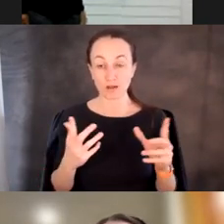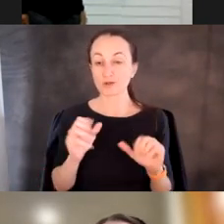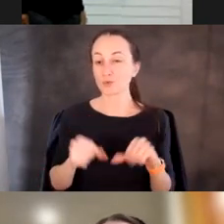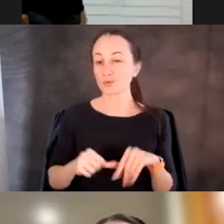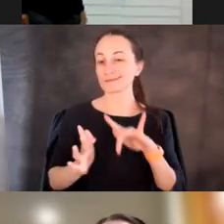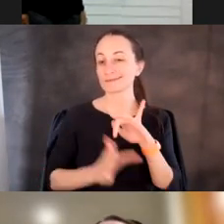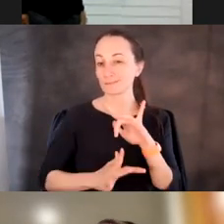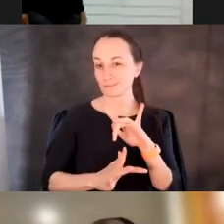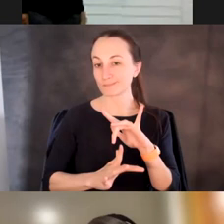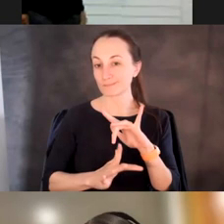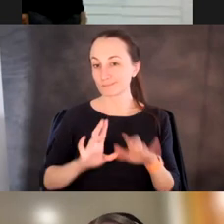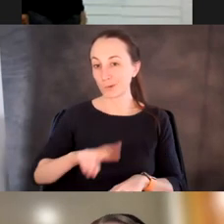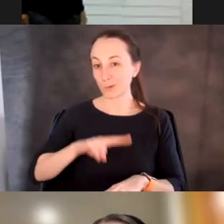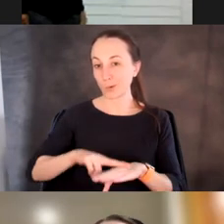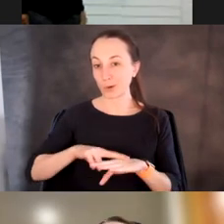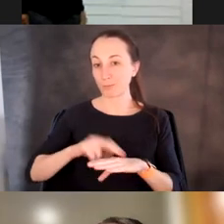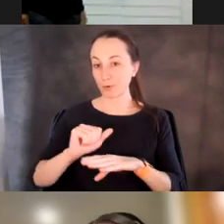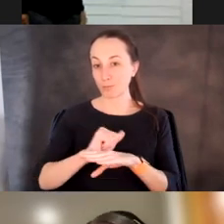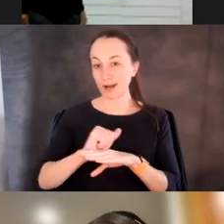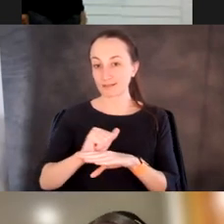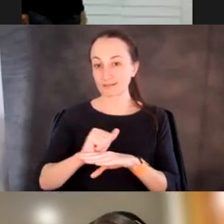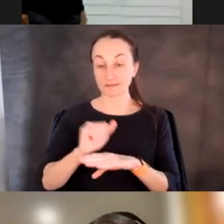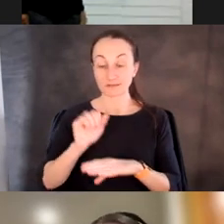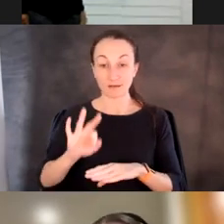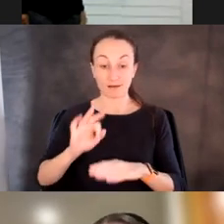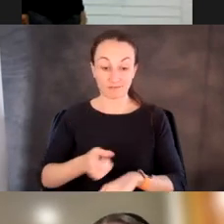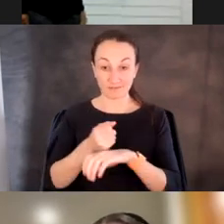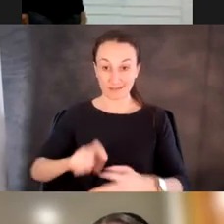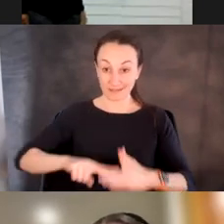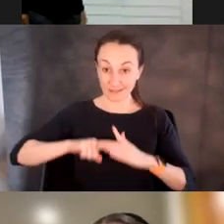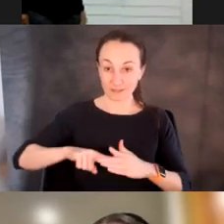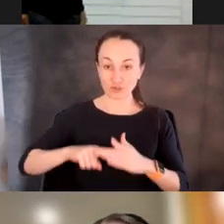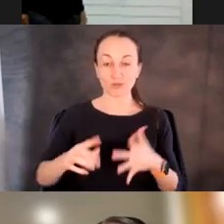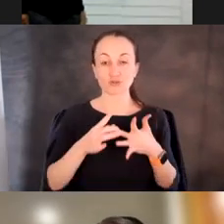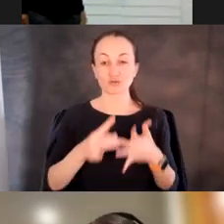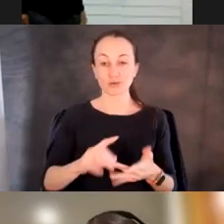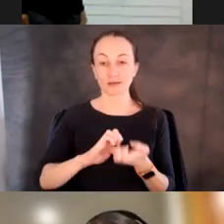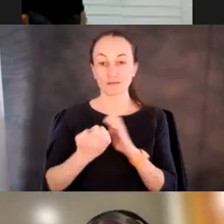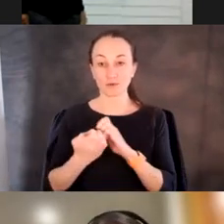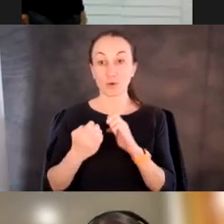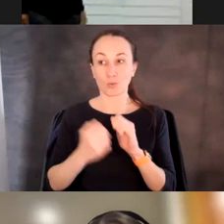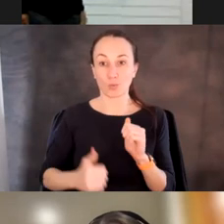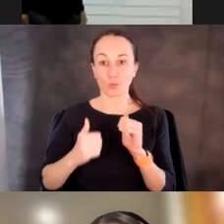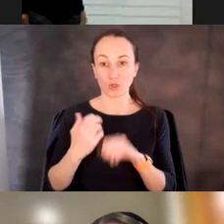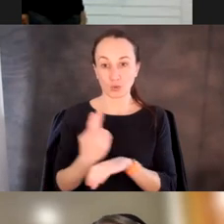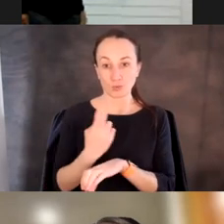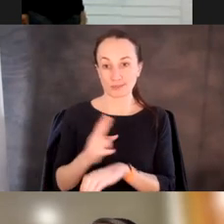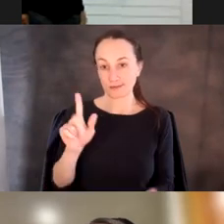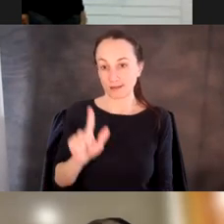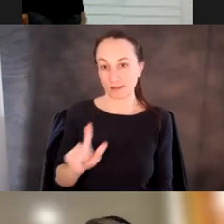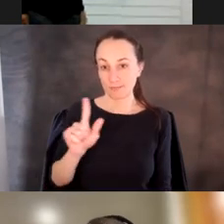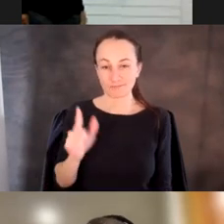uh, the, the normal practice of initiating your directed evolution experiment with a library, because